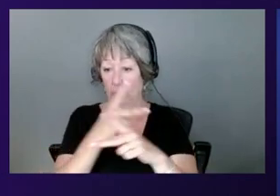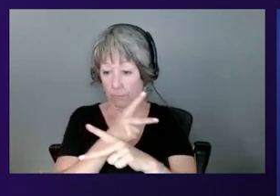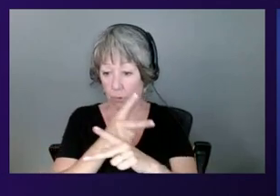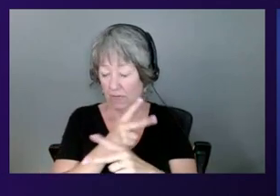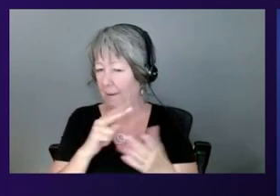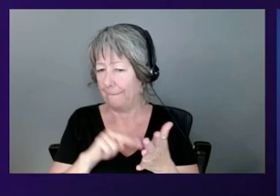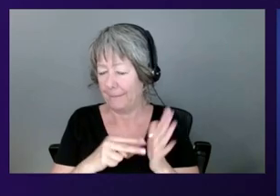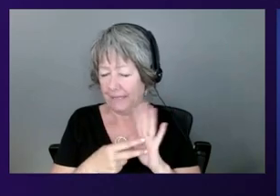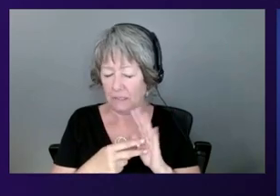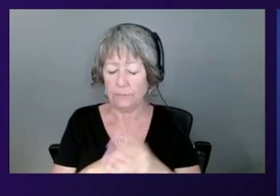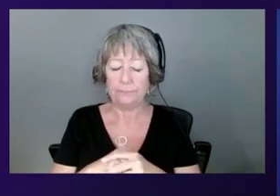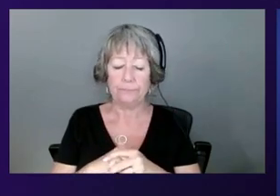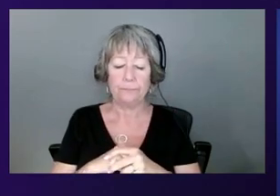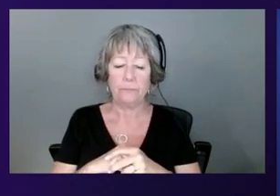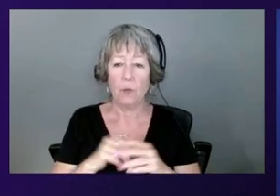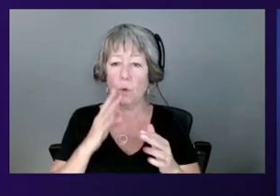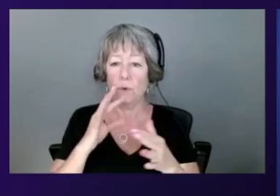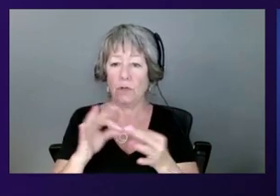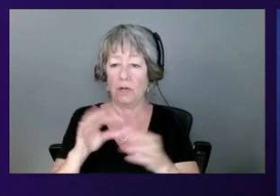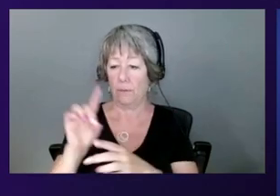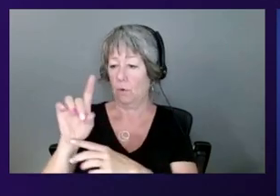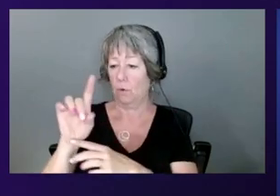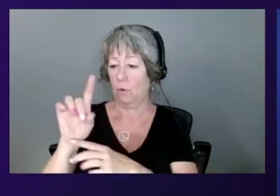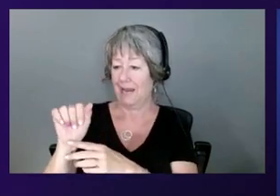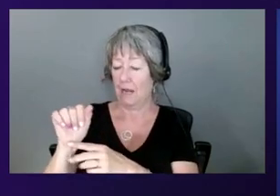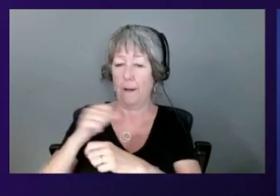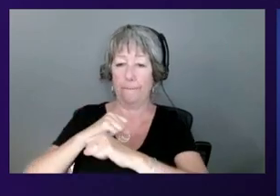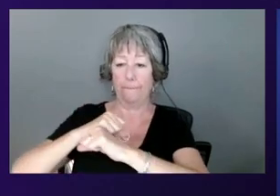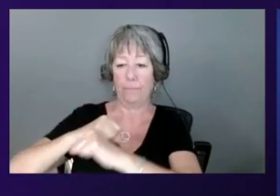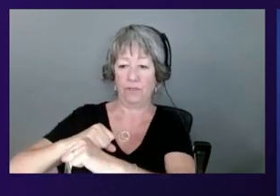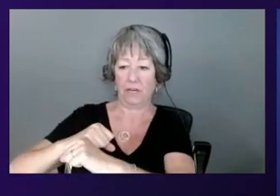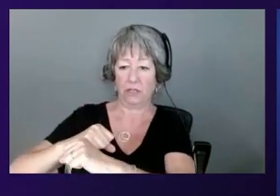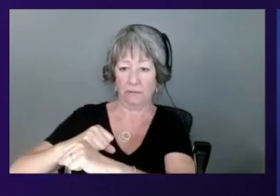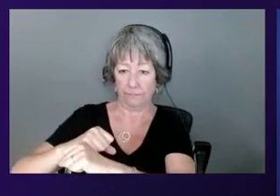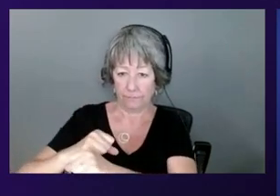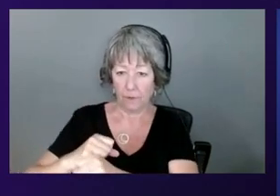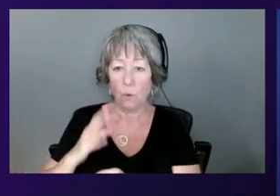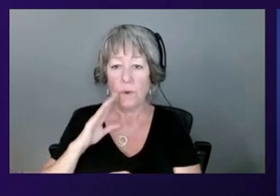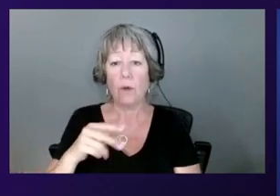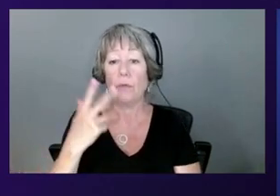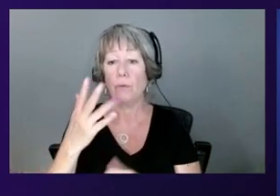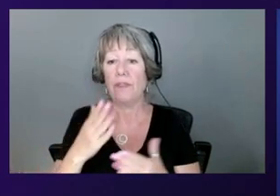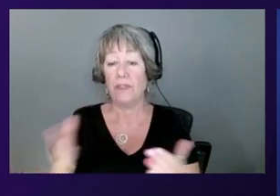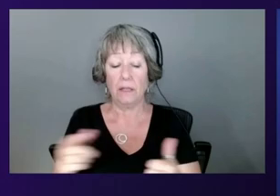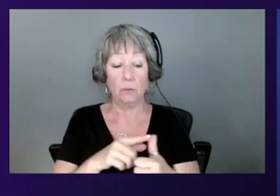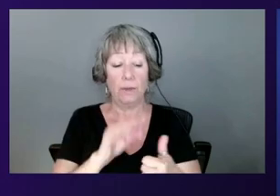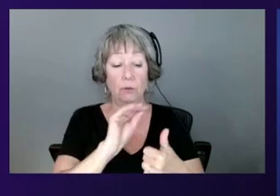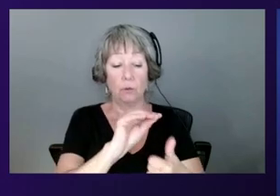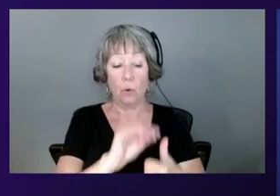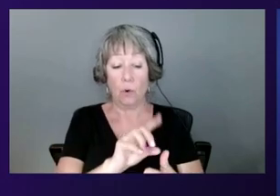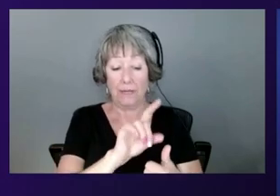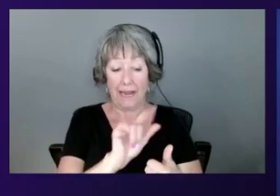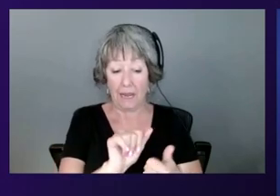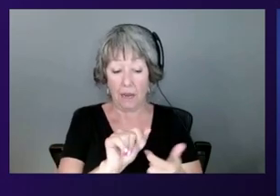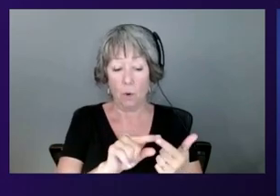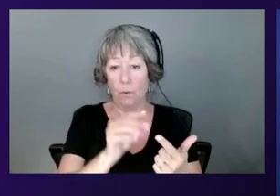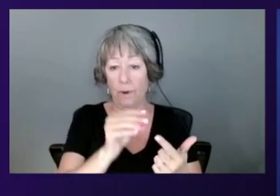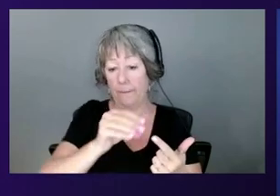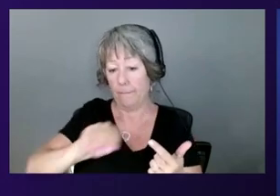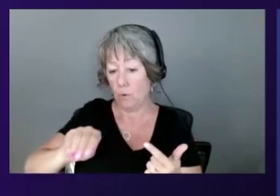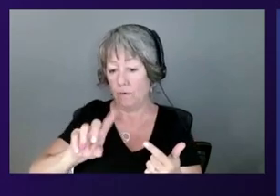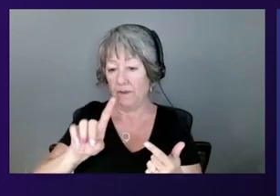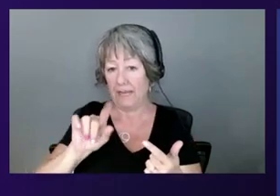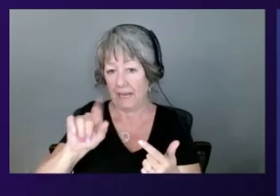talking about data protection, right? We do three things with data. We store data, we move data, and we process data.